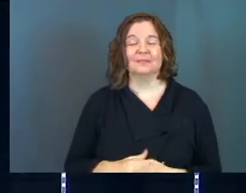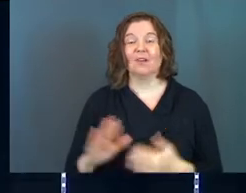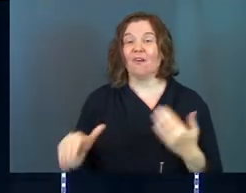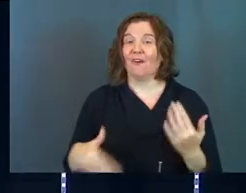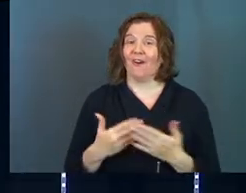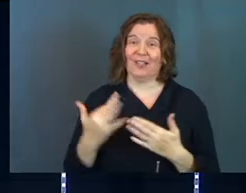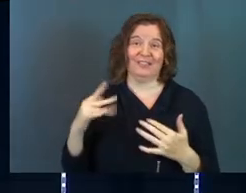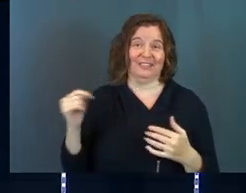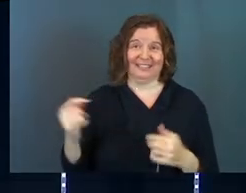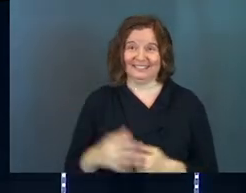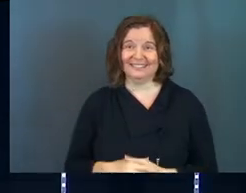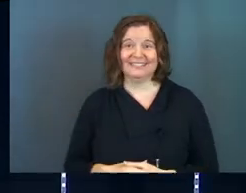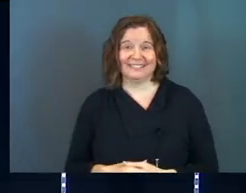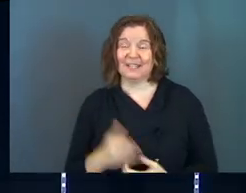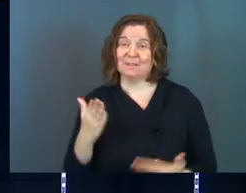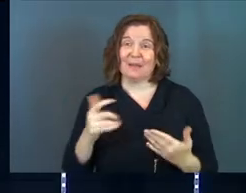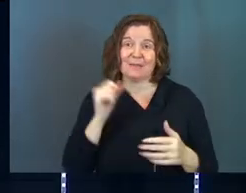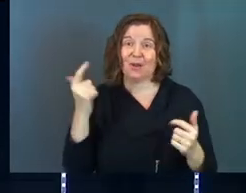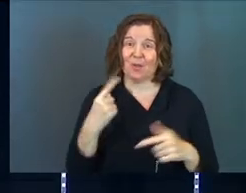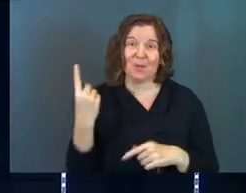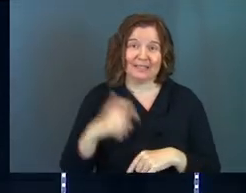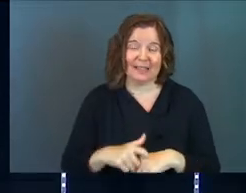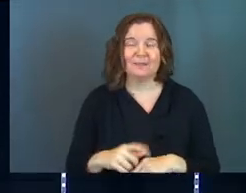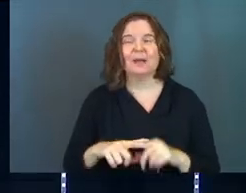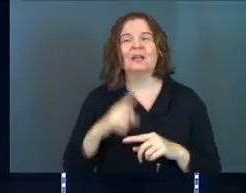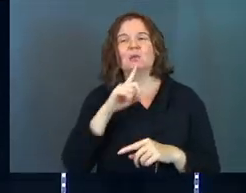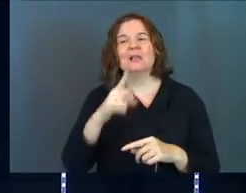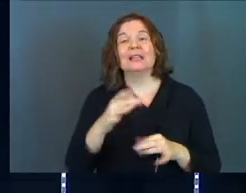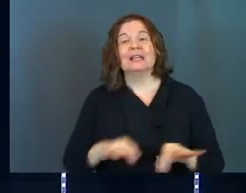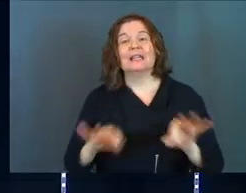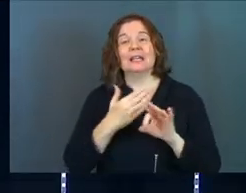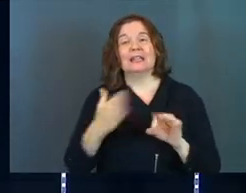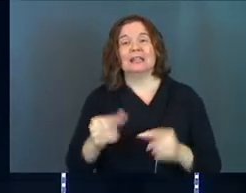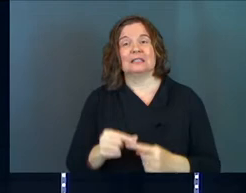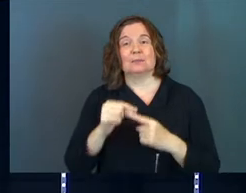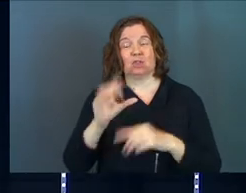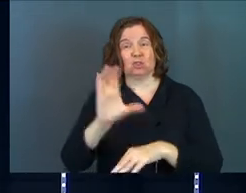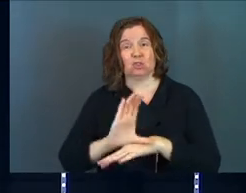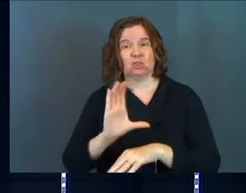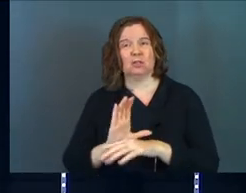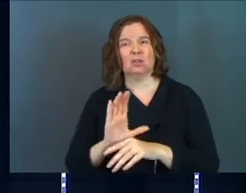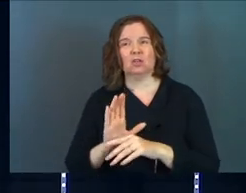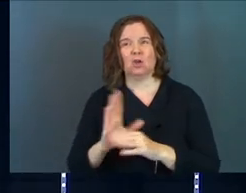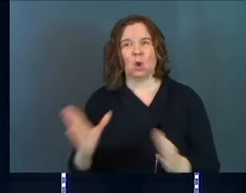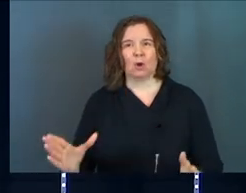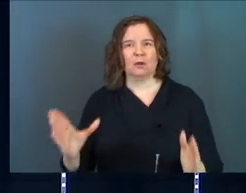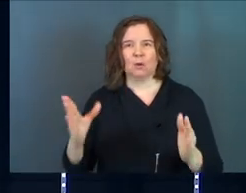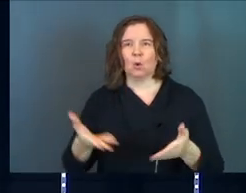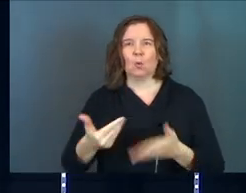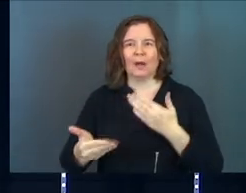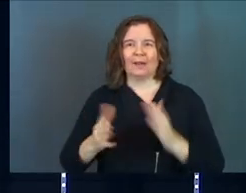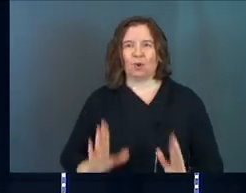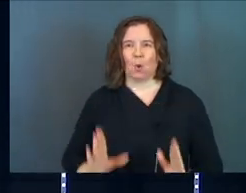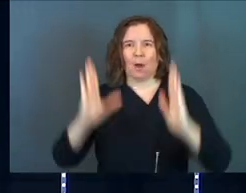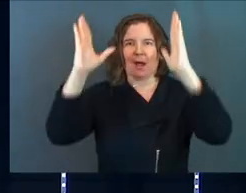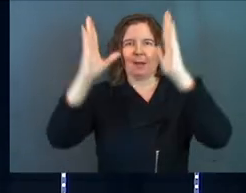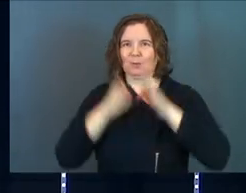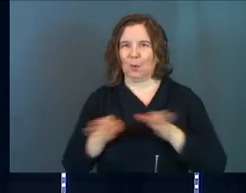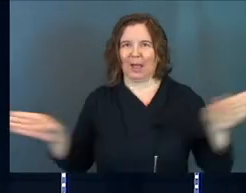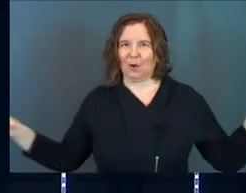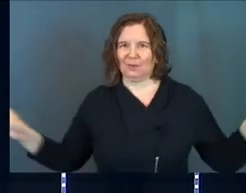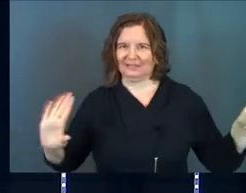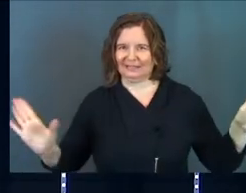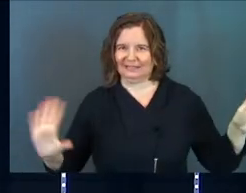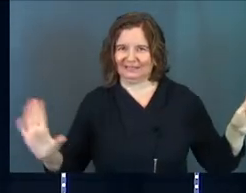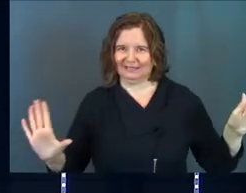All of it. Maybe not all at once. And here's a really key thing, especially in church. Go vertical with whatever you're doing. Don't go this